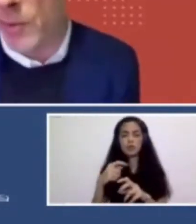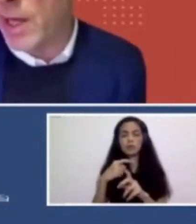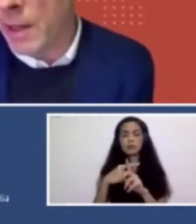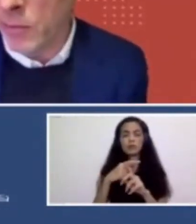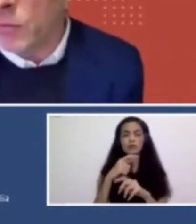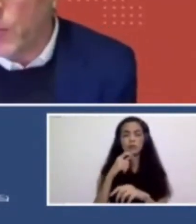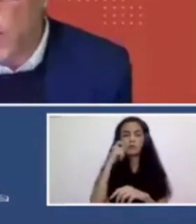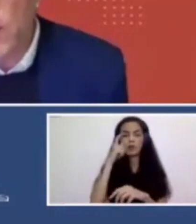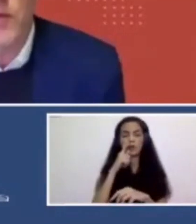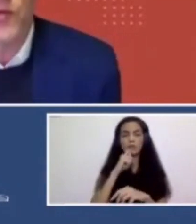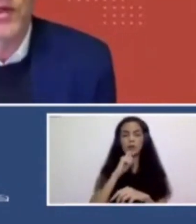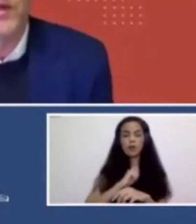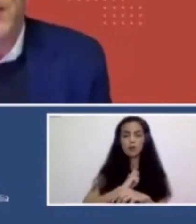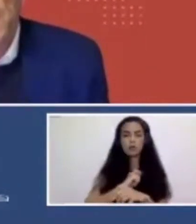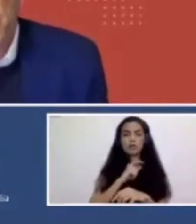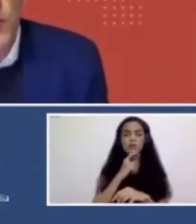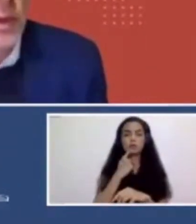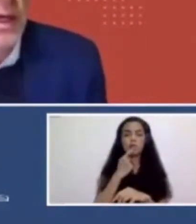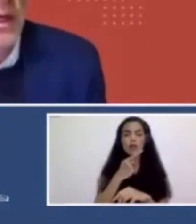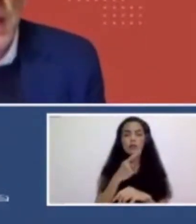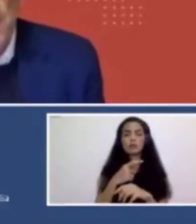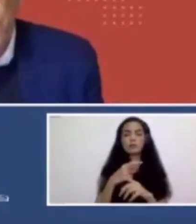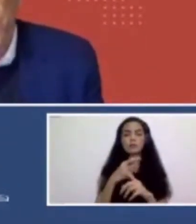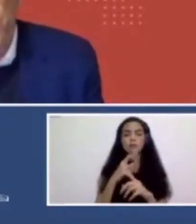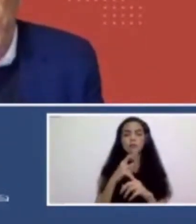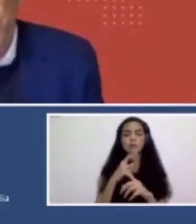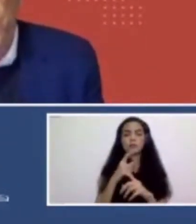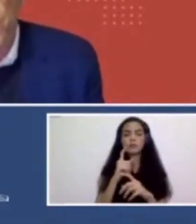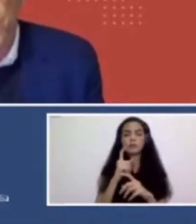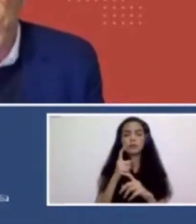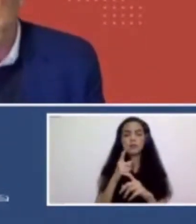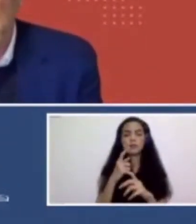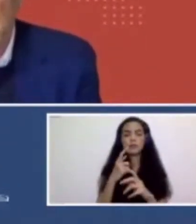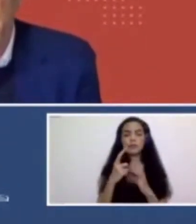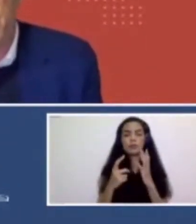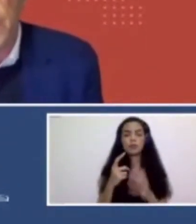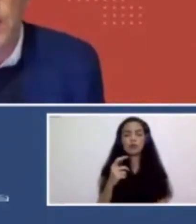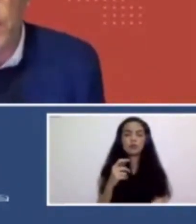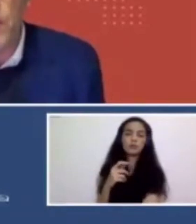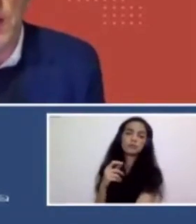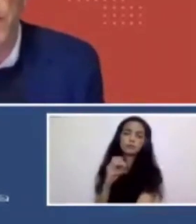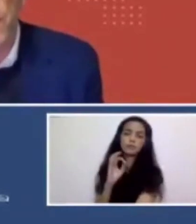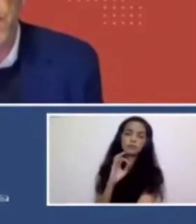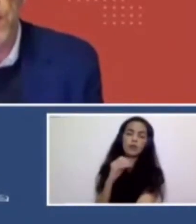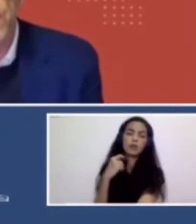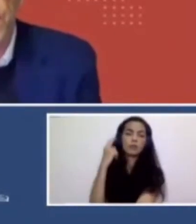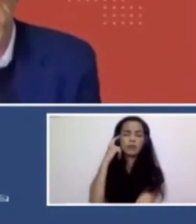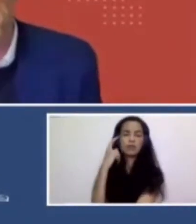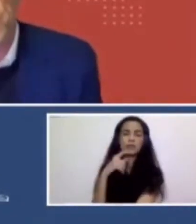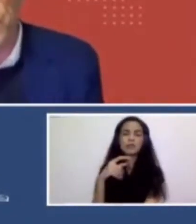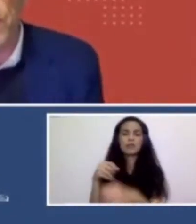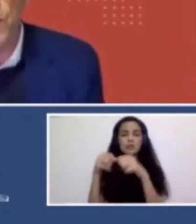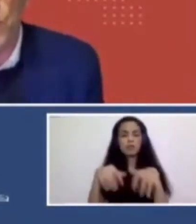And so there are lots of artists who do PhDs in Australia as there would be there and so on. So we're all kind of fitting into that kind of structure, whether it's